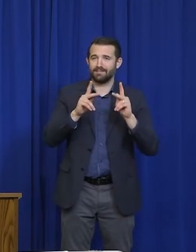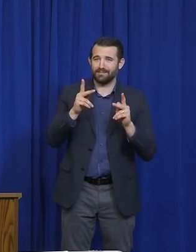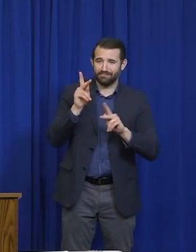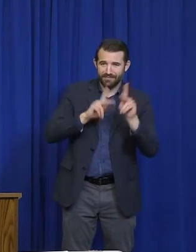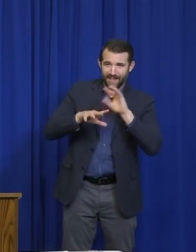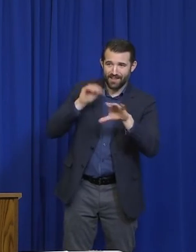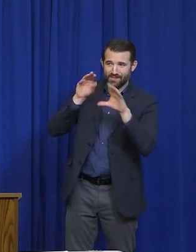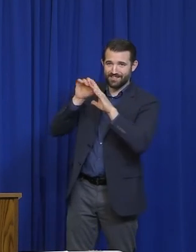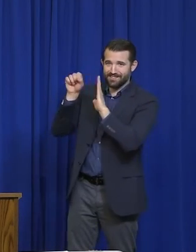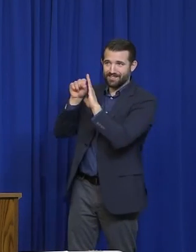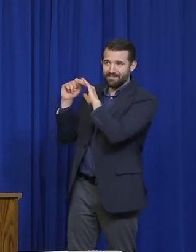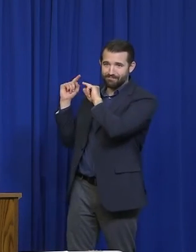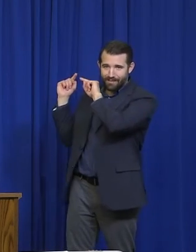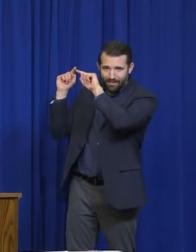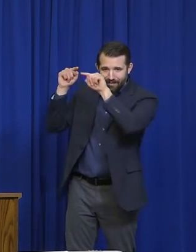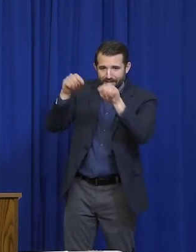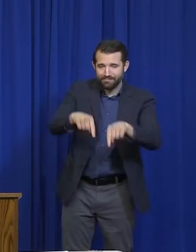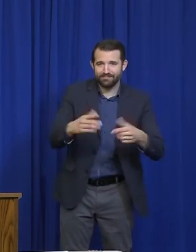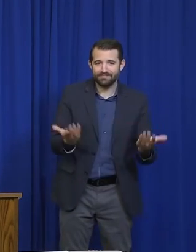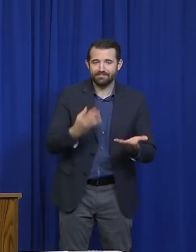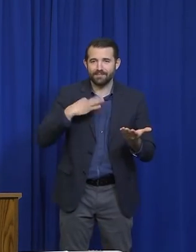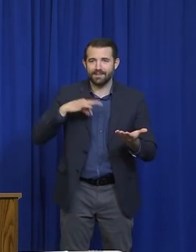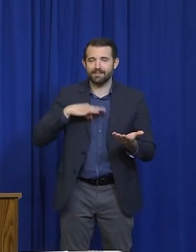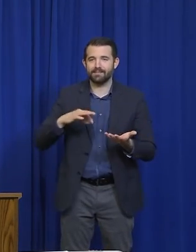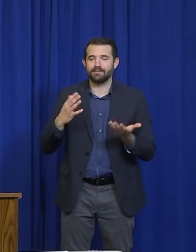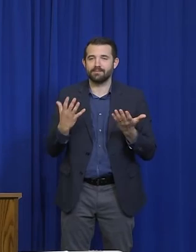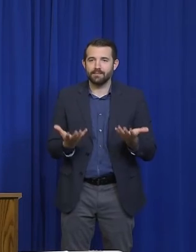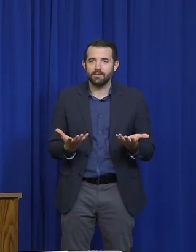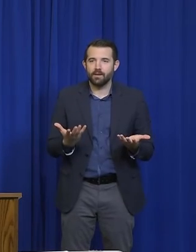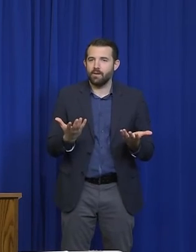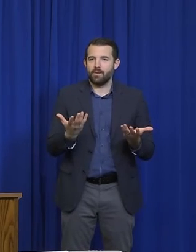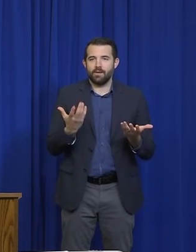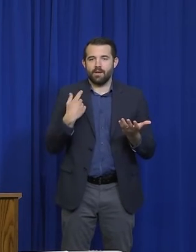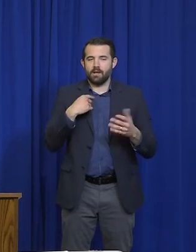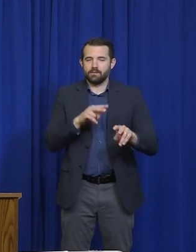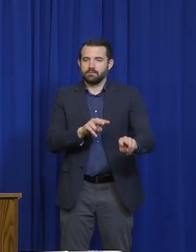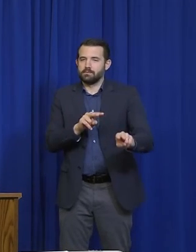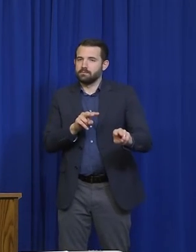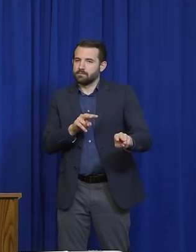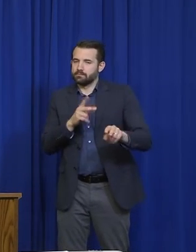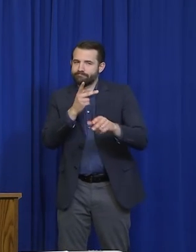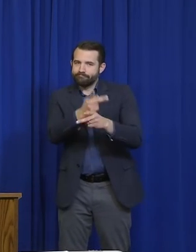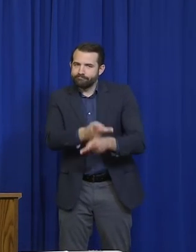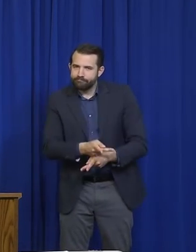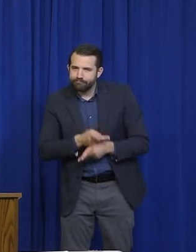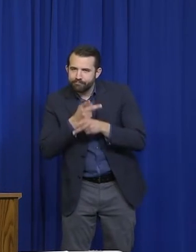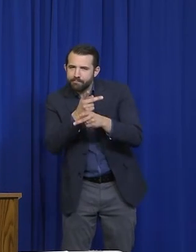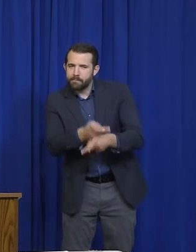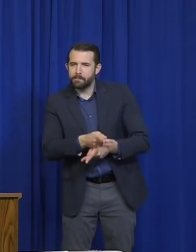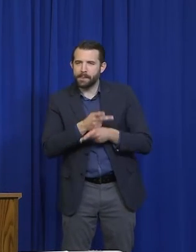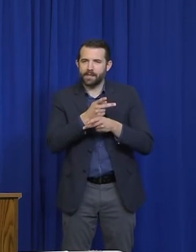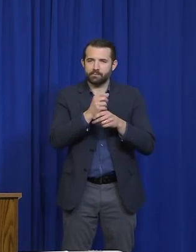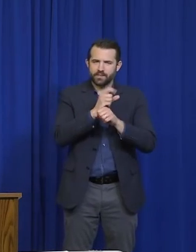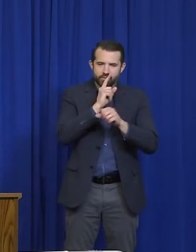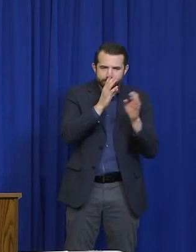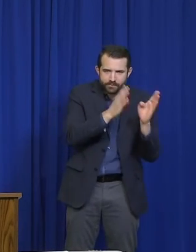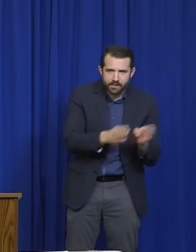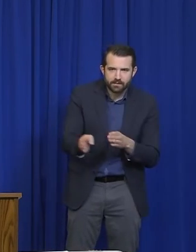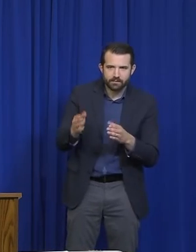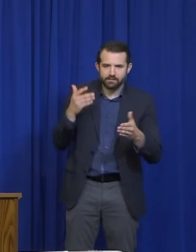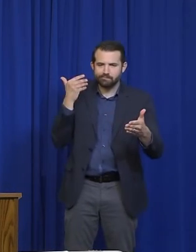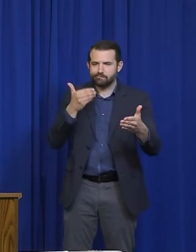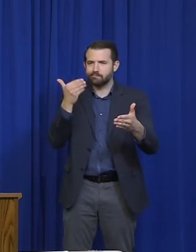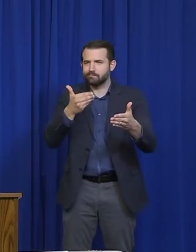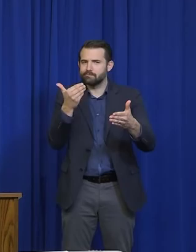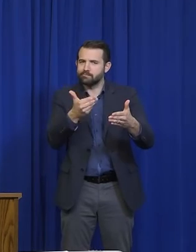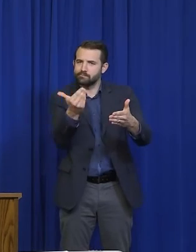areas. We've just got to be real cautious about how we plan those kinds of usual, enjoyable activities. Yeah, and